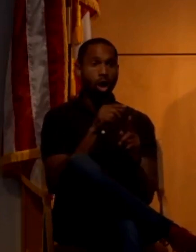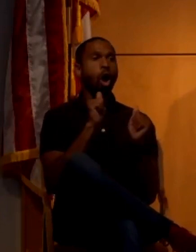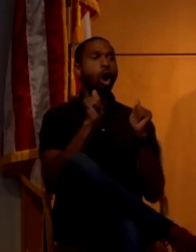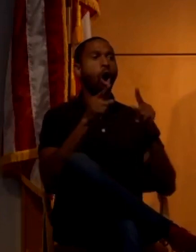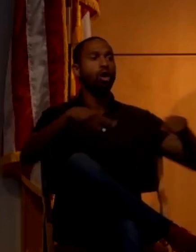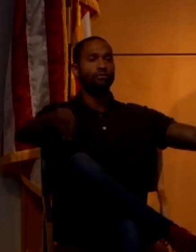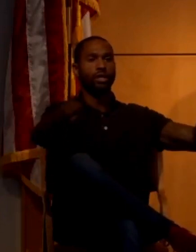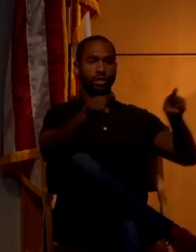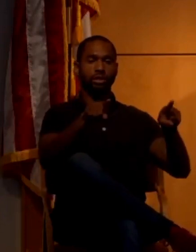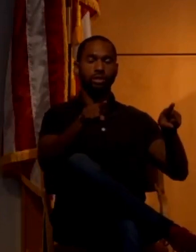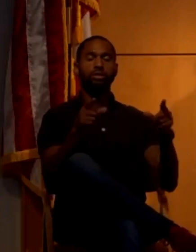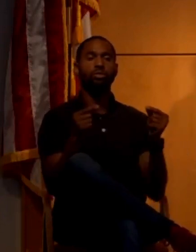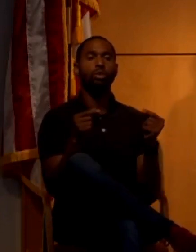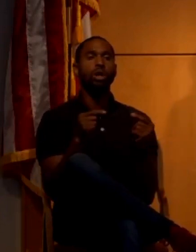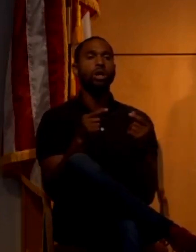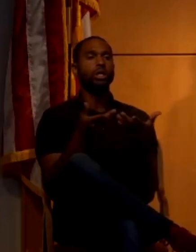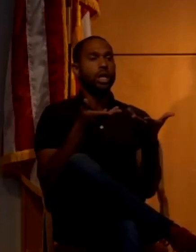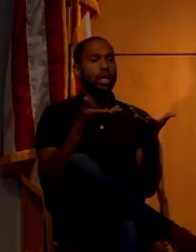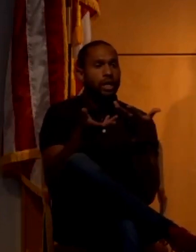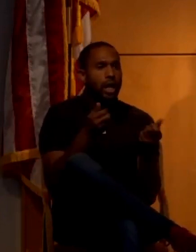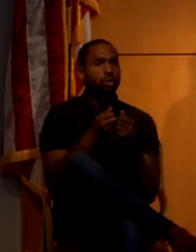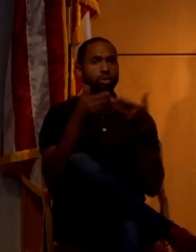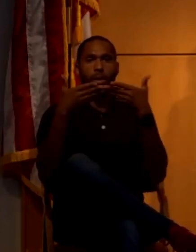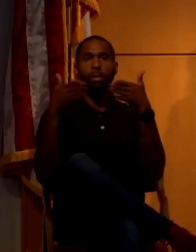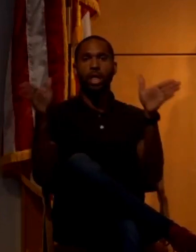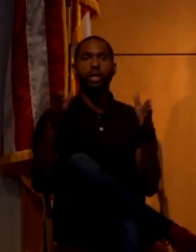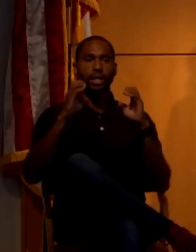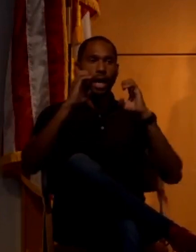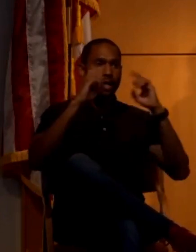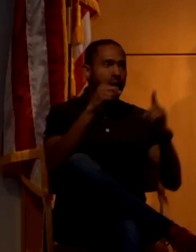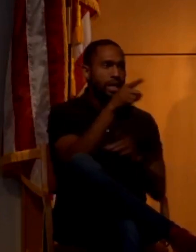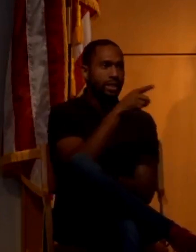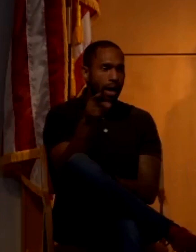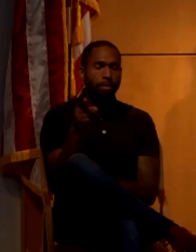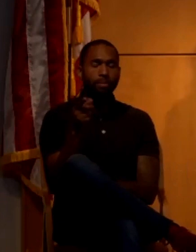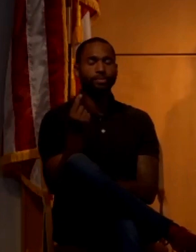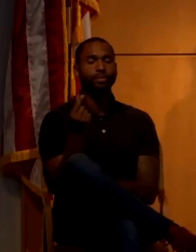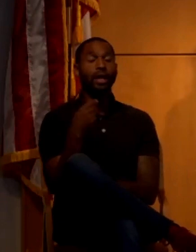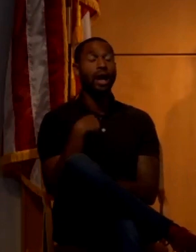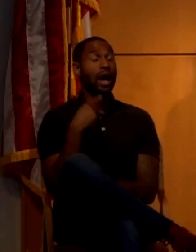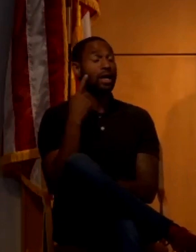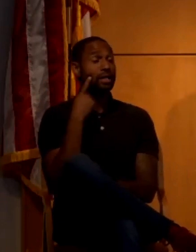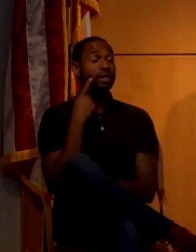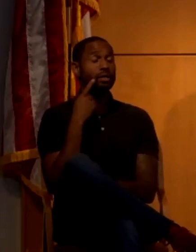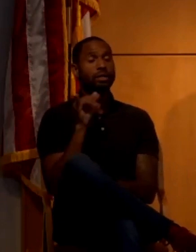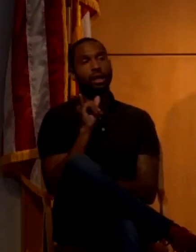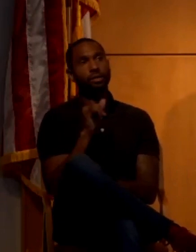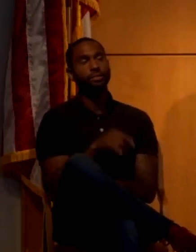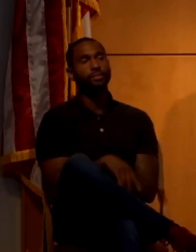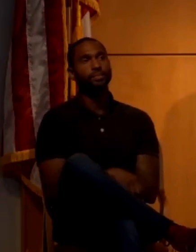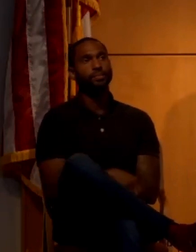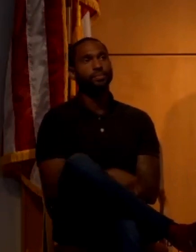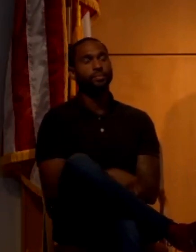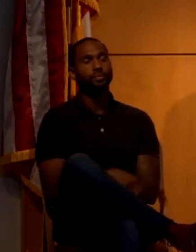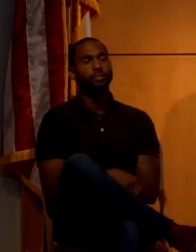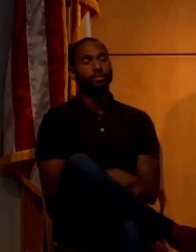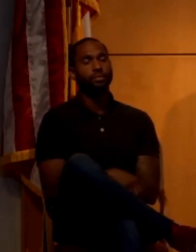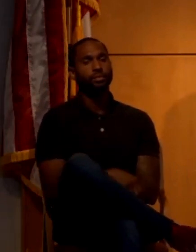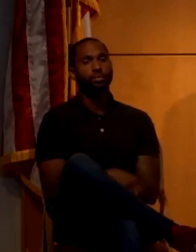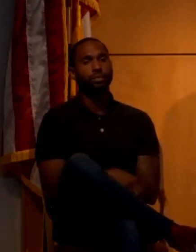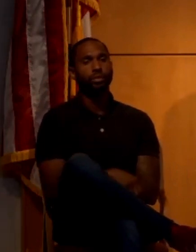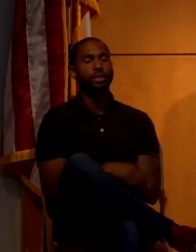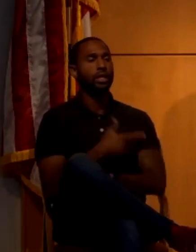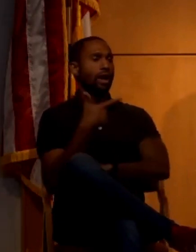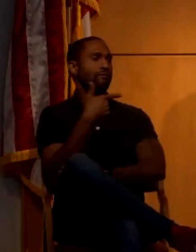all of us to, to engage with the public, to educate them. I kind of, I suppose I kind of think of it as, as a